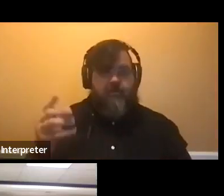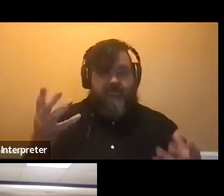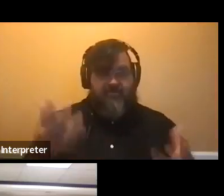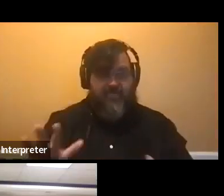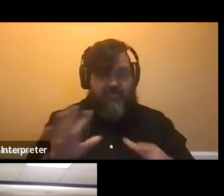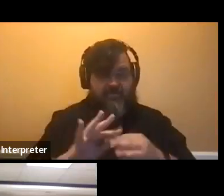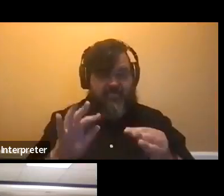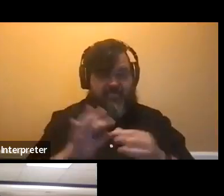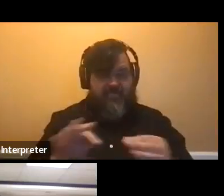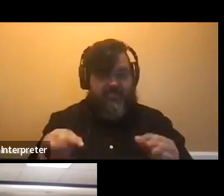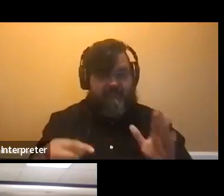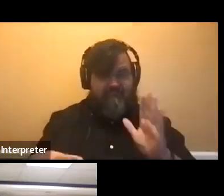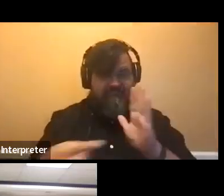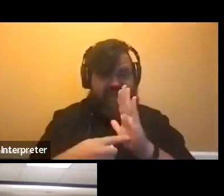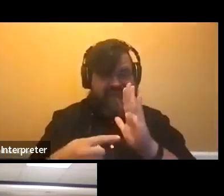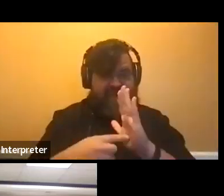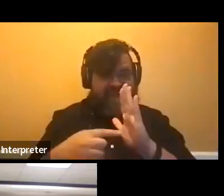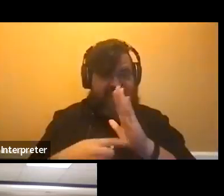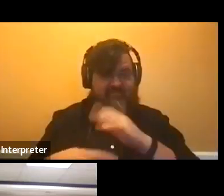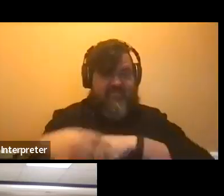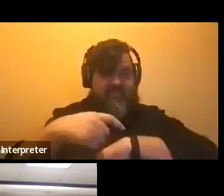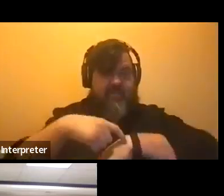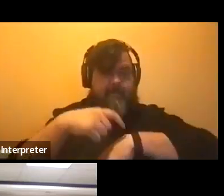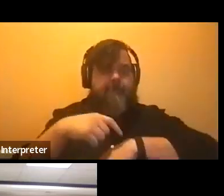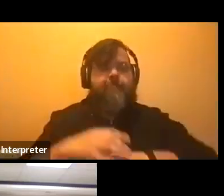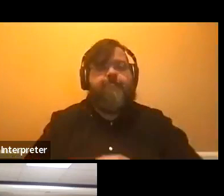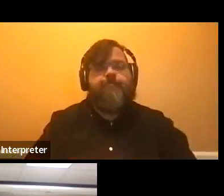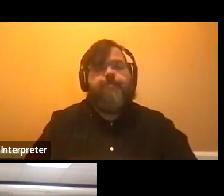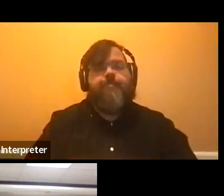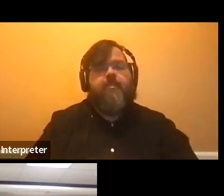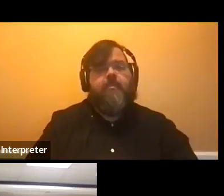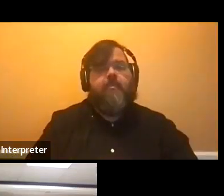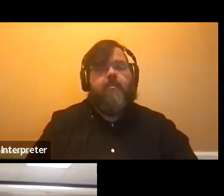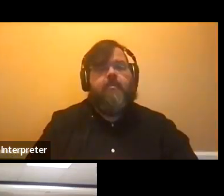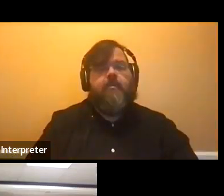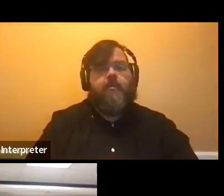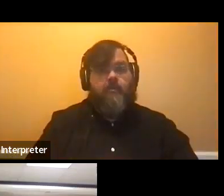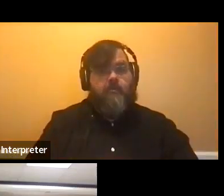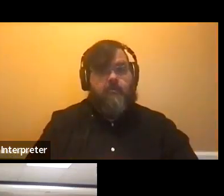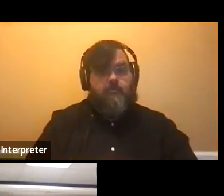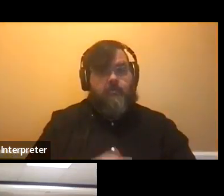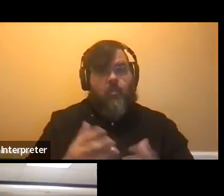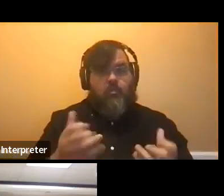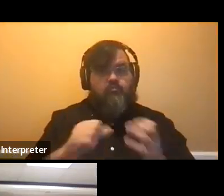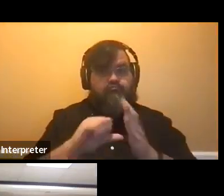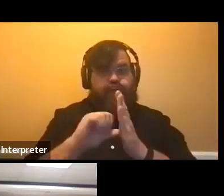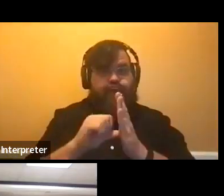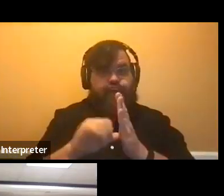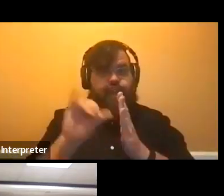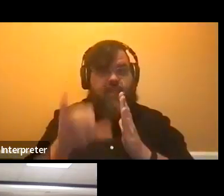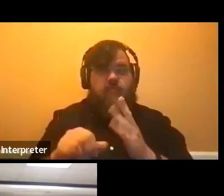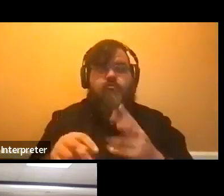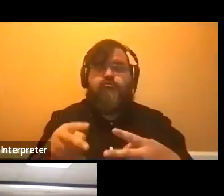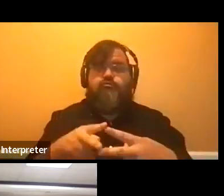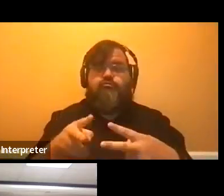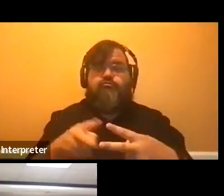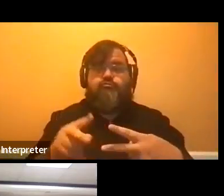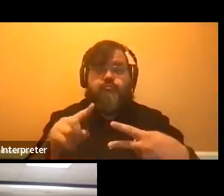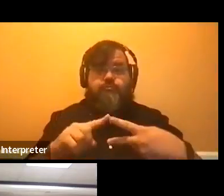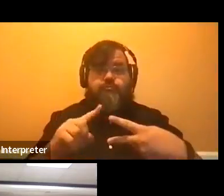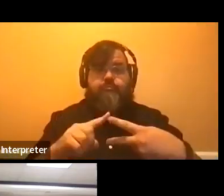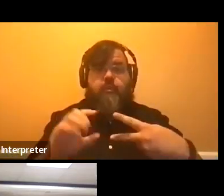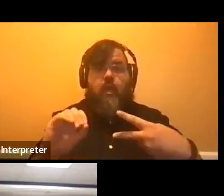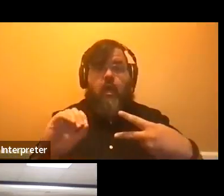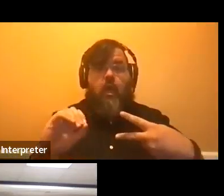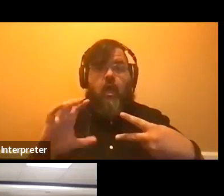repeat them just because we want to make sure everyone who's watching, um, knows about our two deadlines. Um, the first one is on October